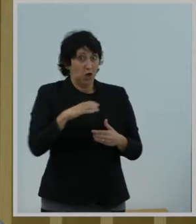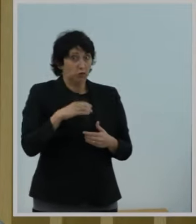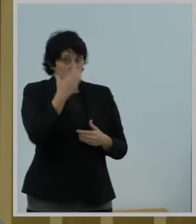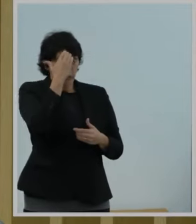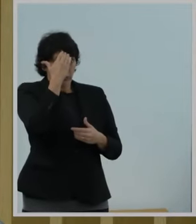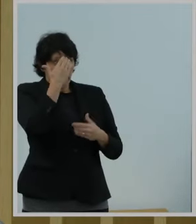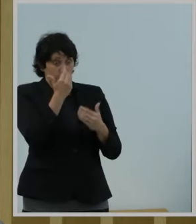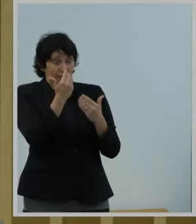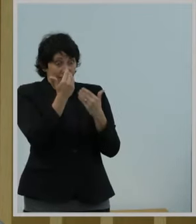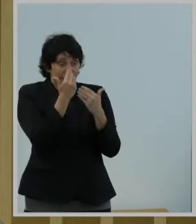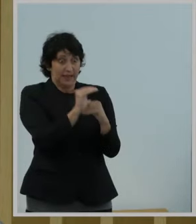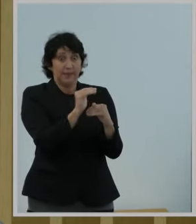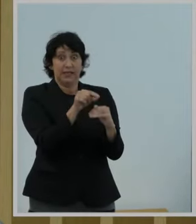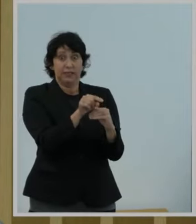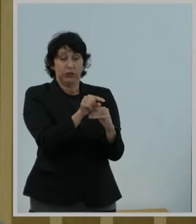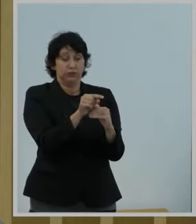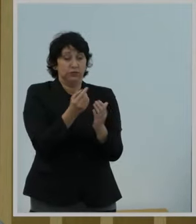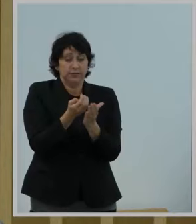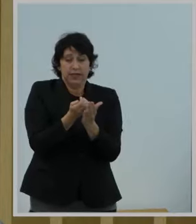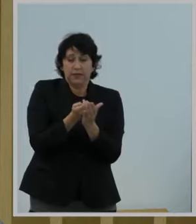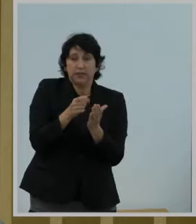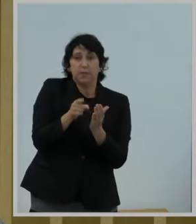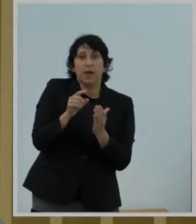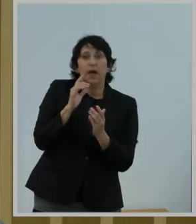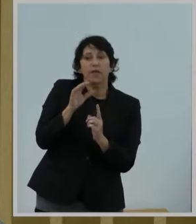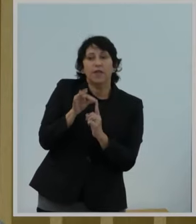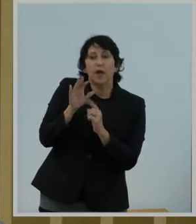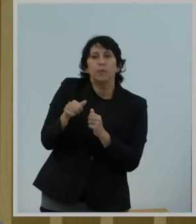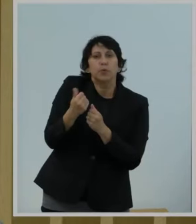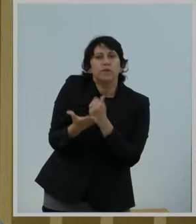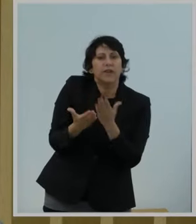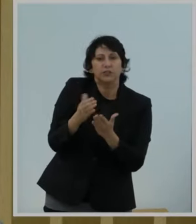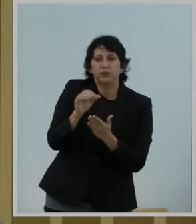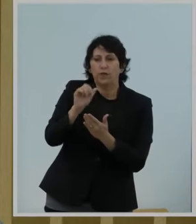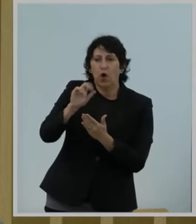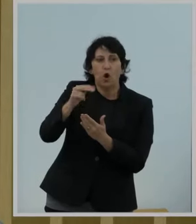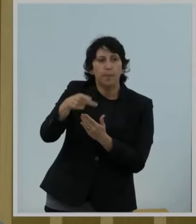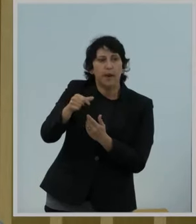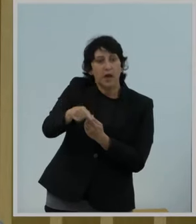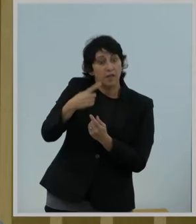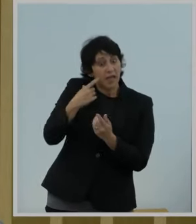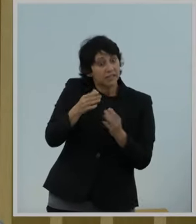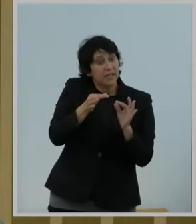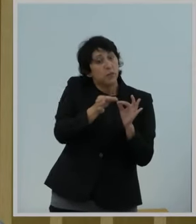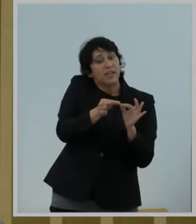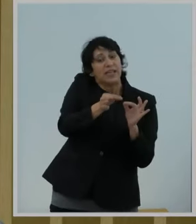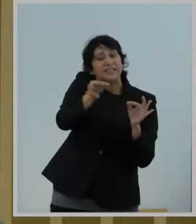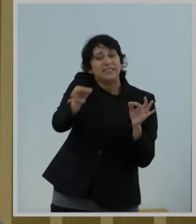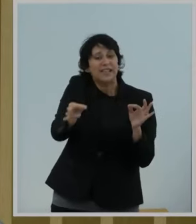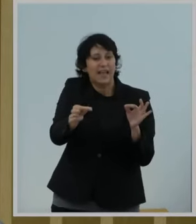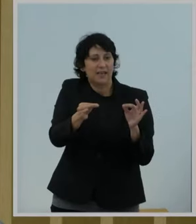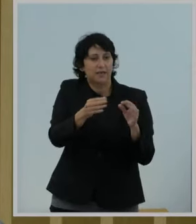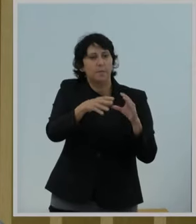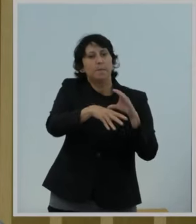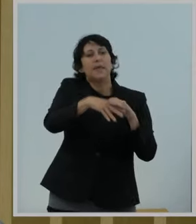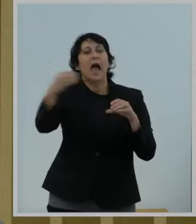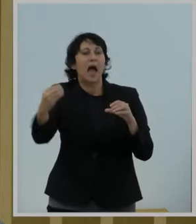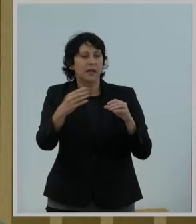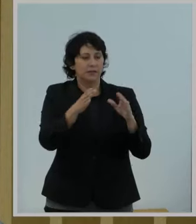limitation as evidenced by the explicit provisions of ARPA that directed the Commission to extend funding beyond the school.